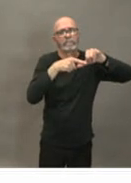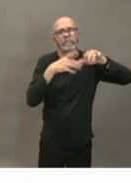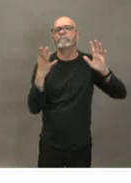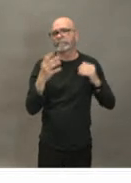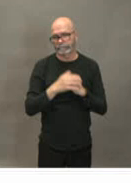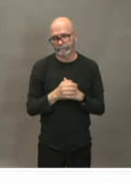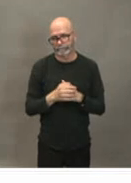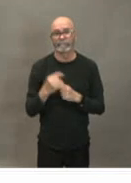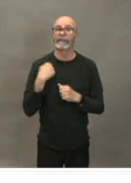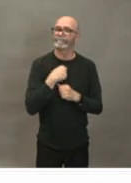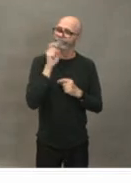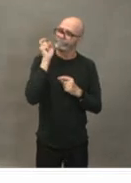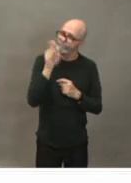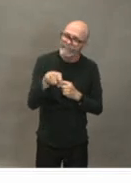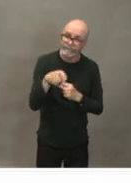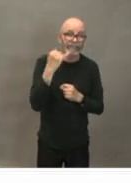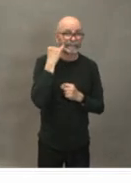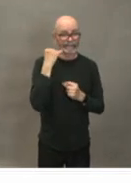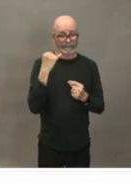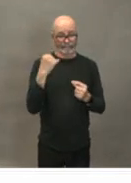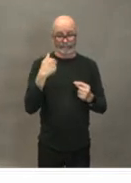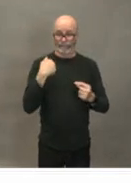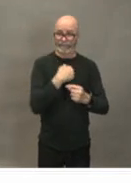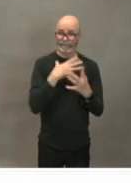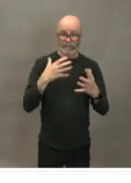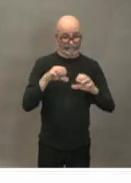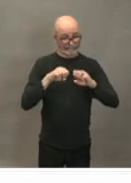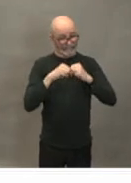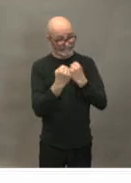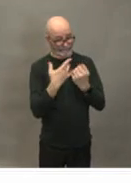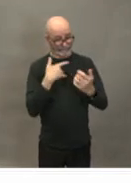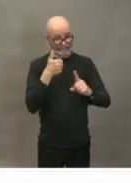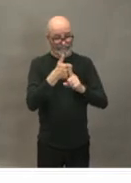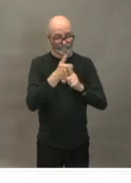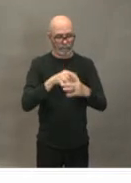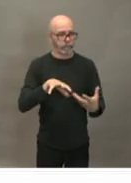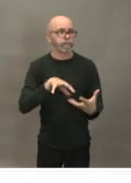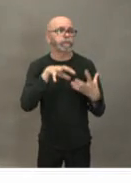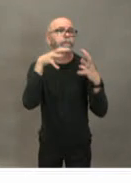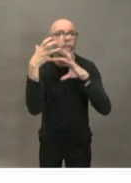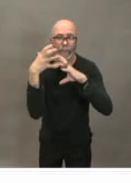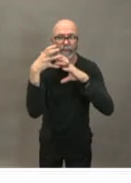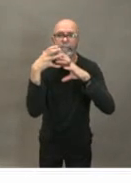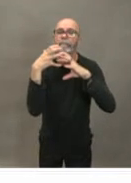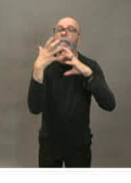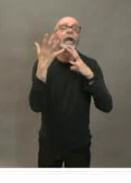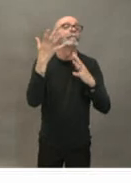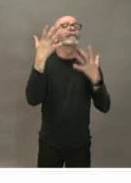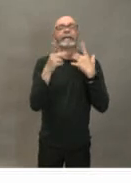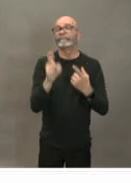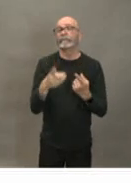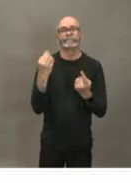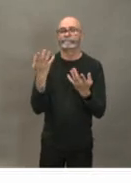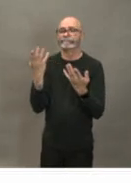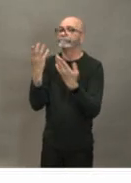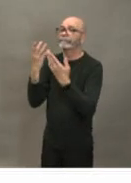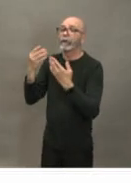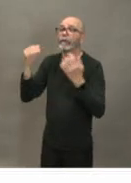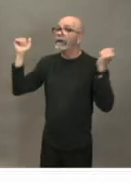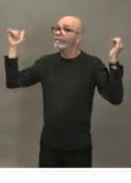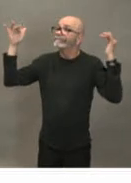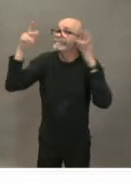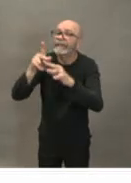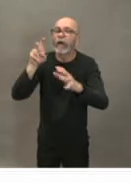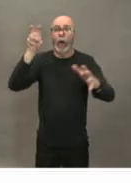our society as the way it normally is so we may have to turn to things like closing shutting down mass gatherings closing public